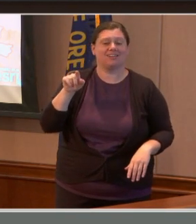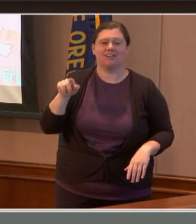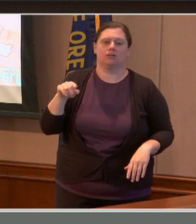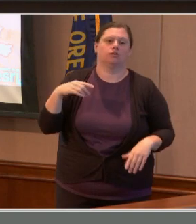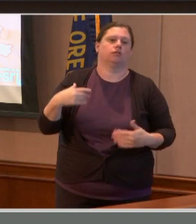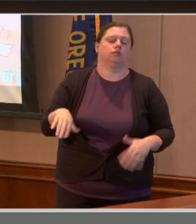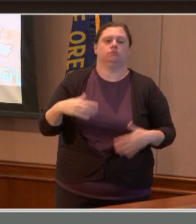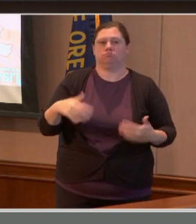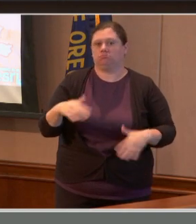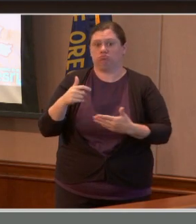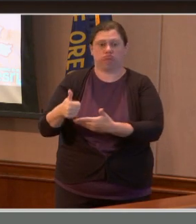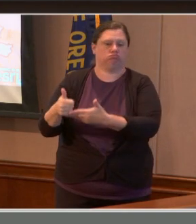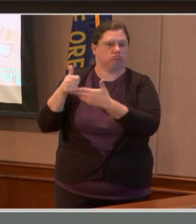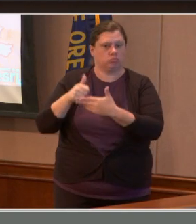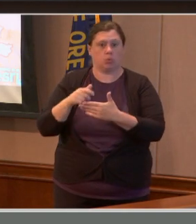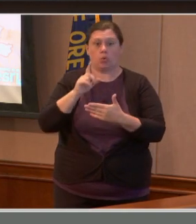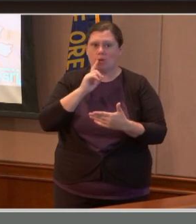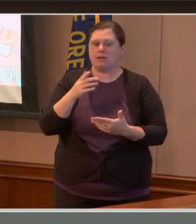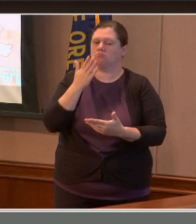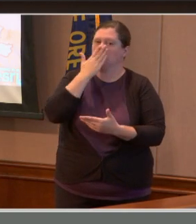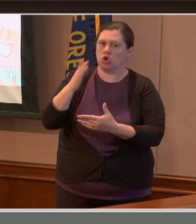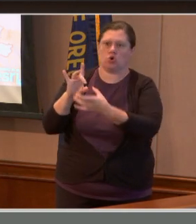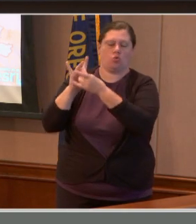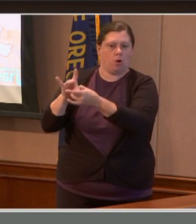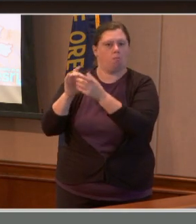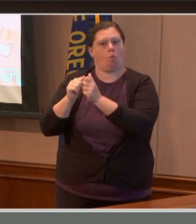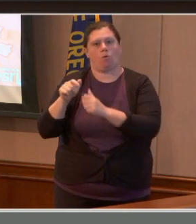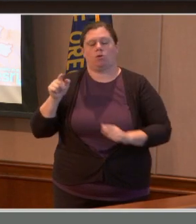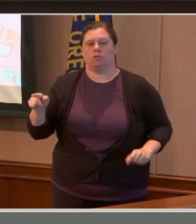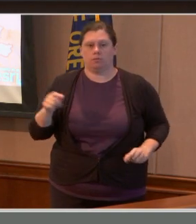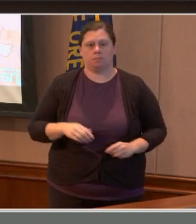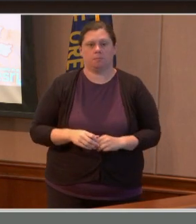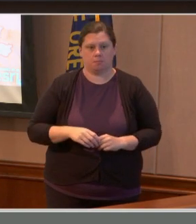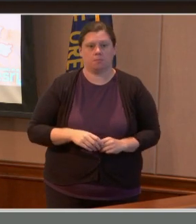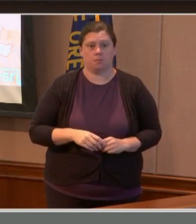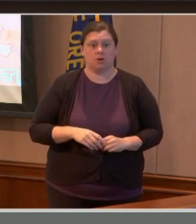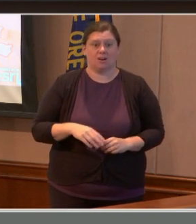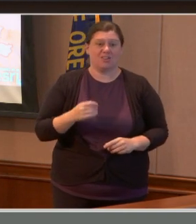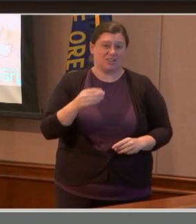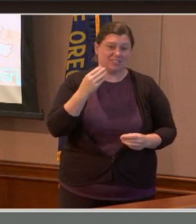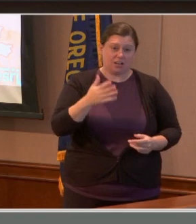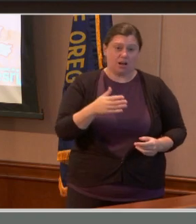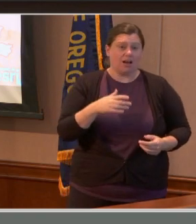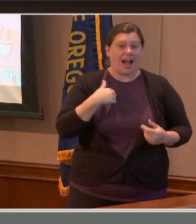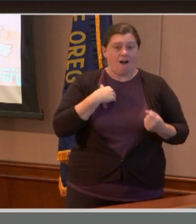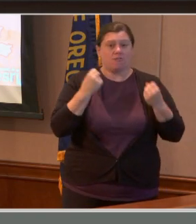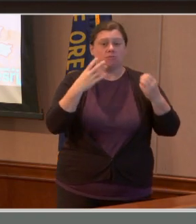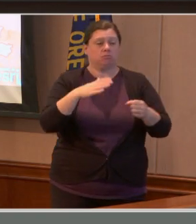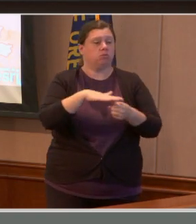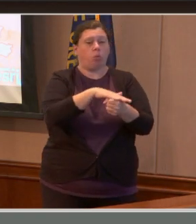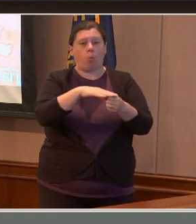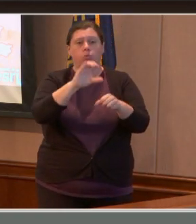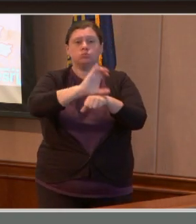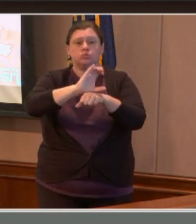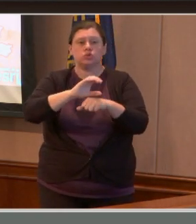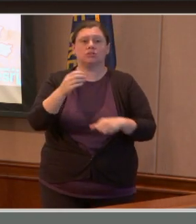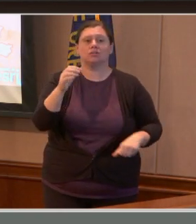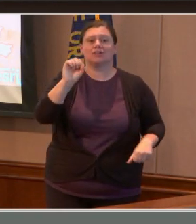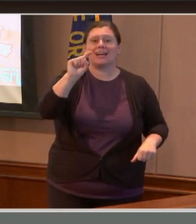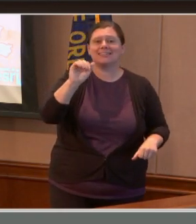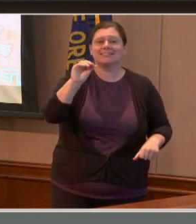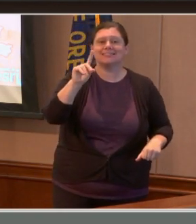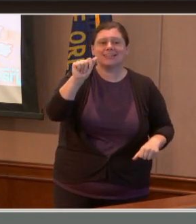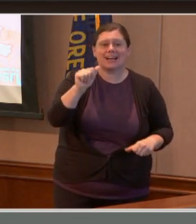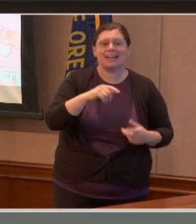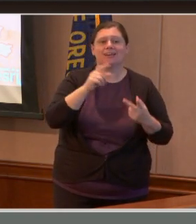way. And what I saw is, I just have to tell you, a huge response from the local churches in Estacada, Malala, Colton, and all those